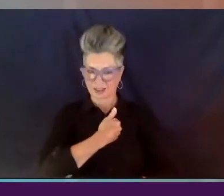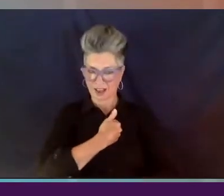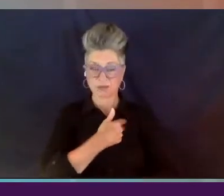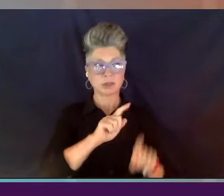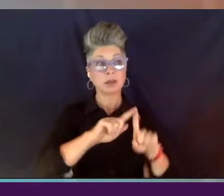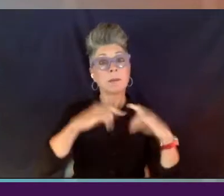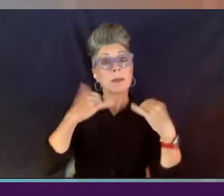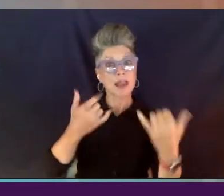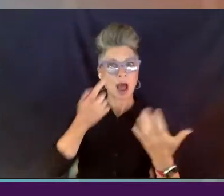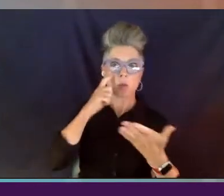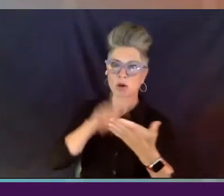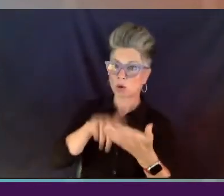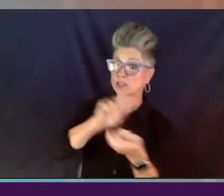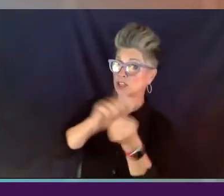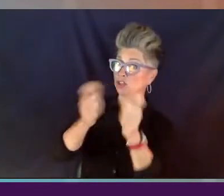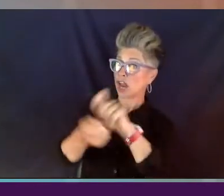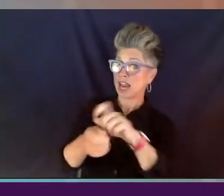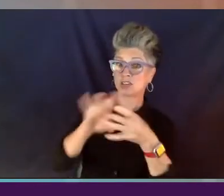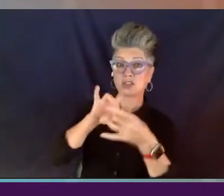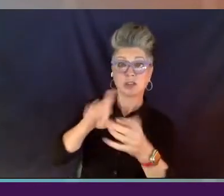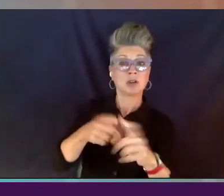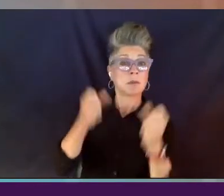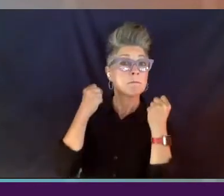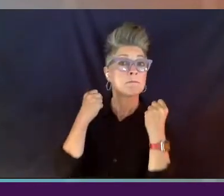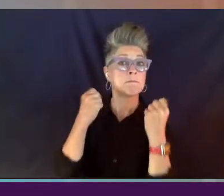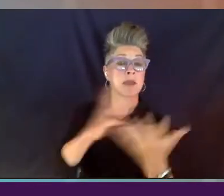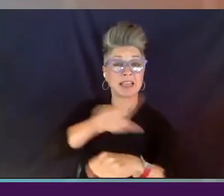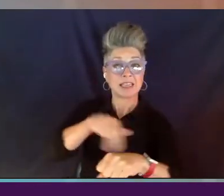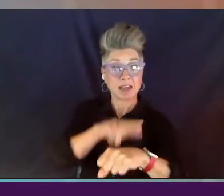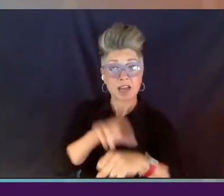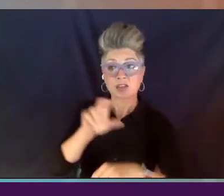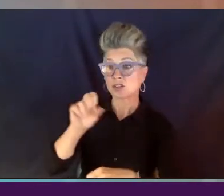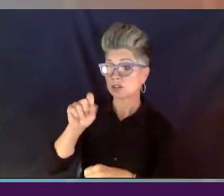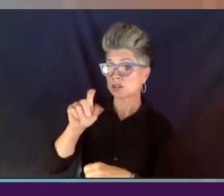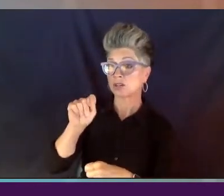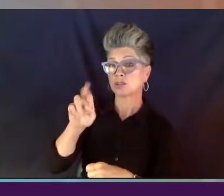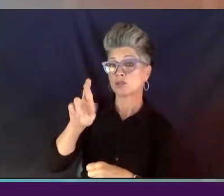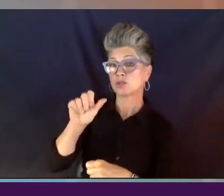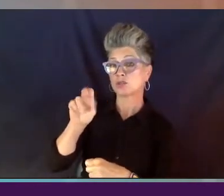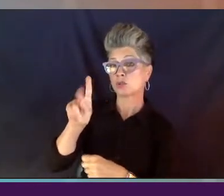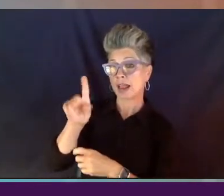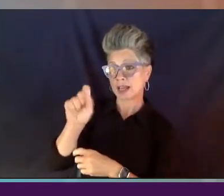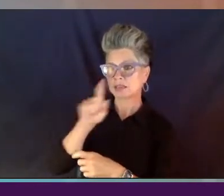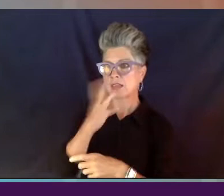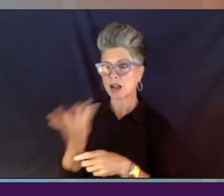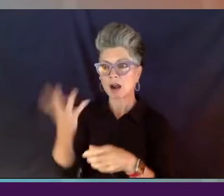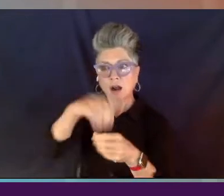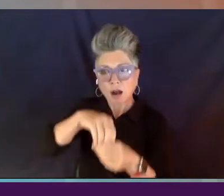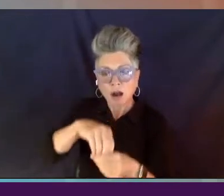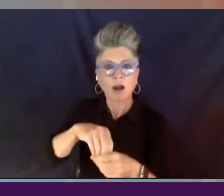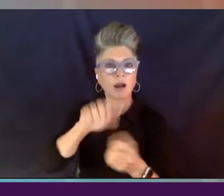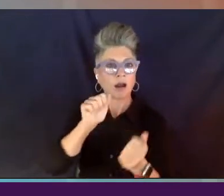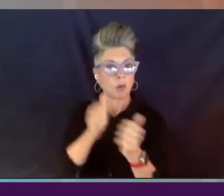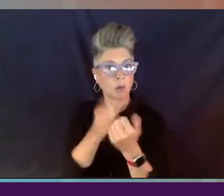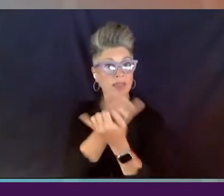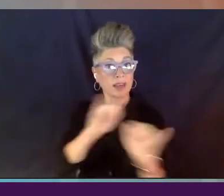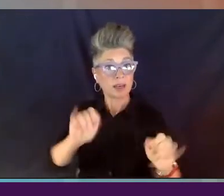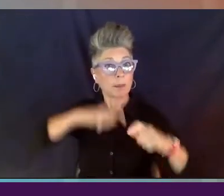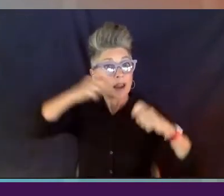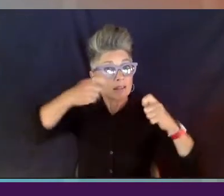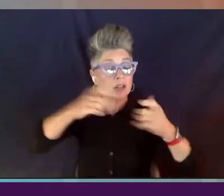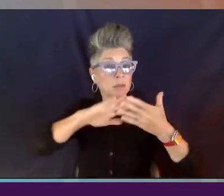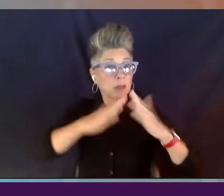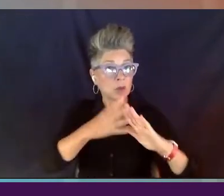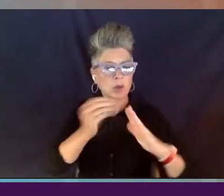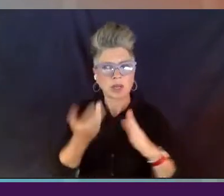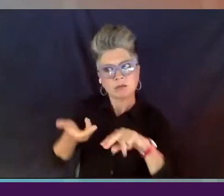with many of our national strands that are actively engaging within the independent film community. And they're increasing the diversity